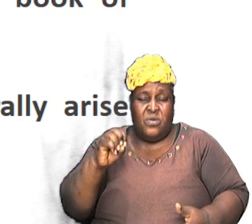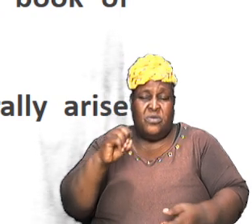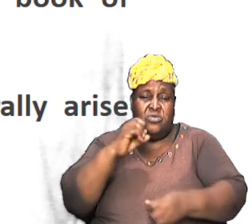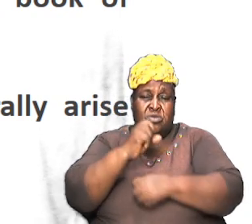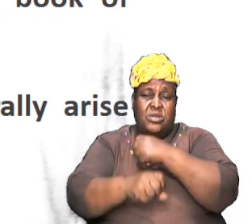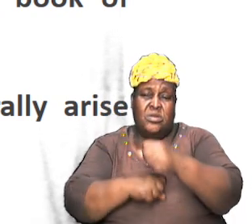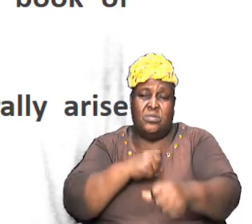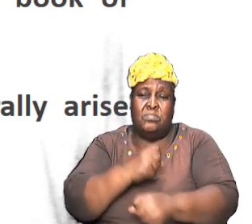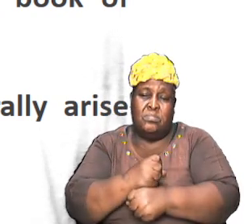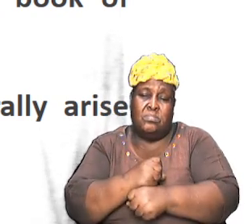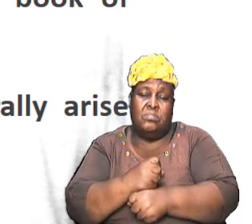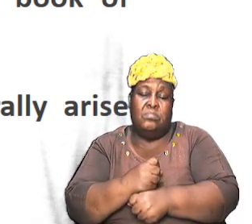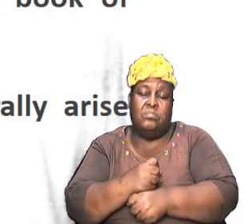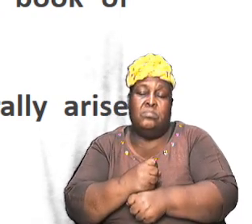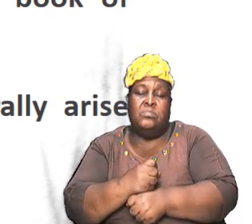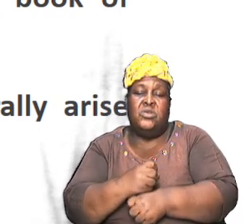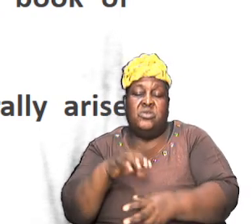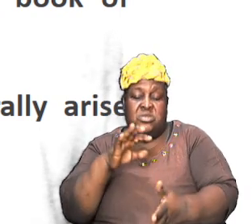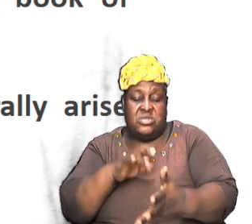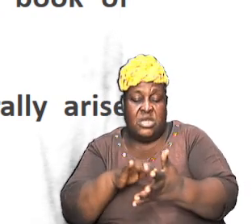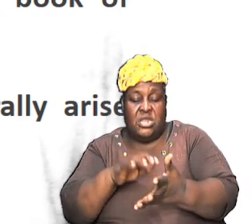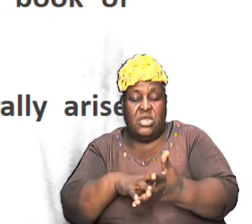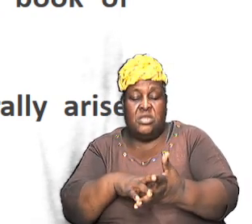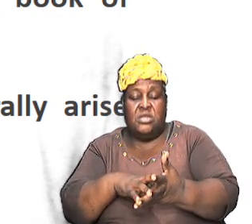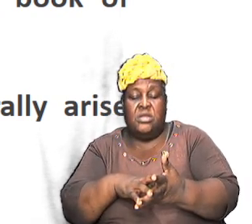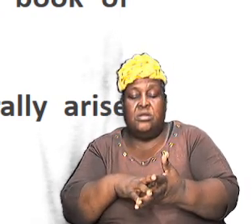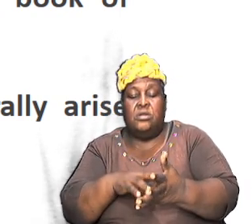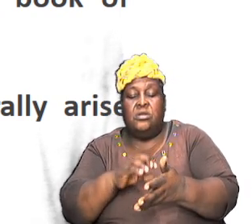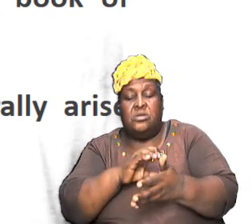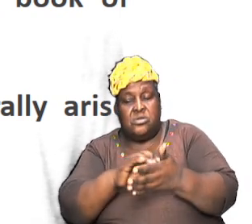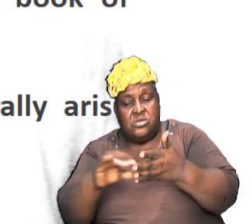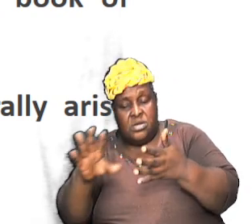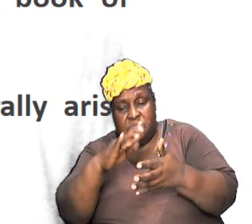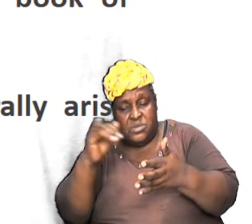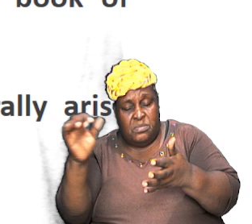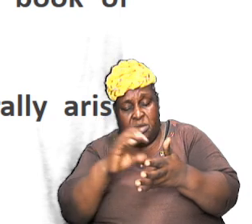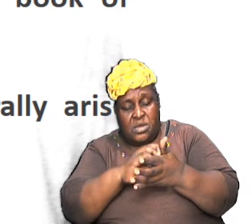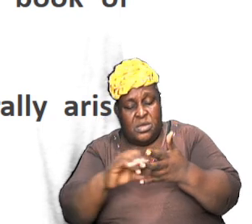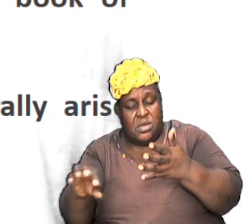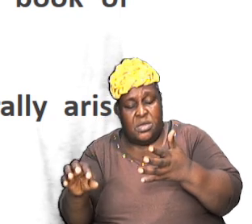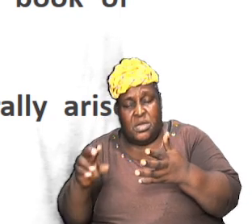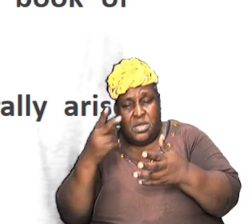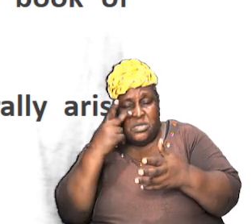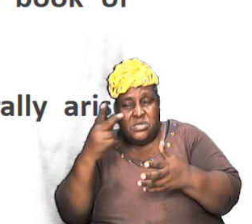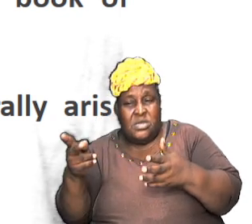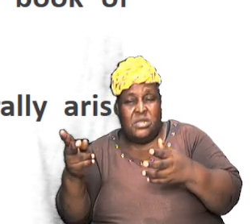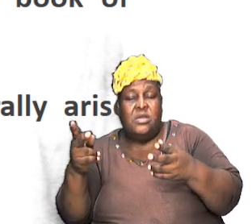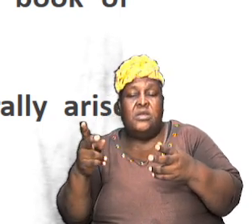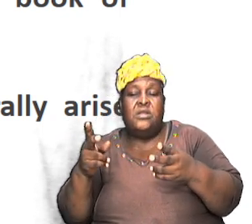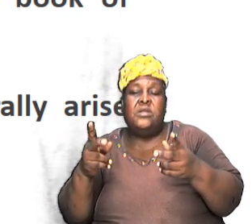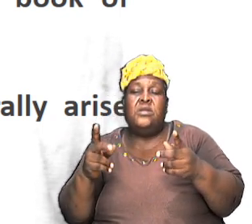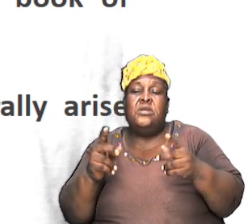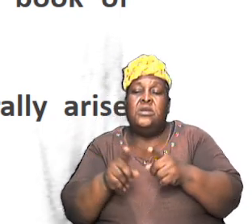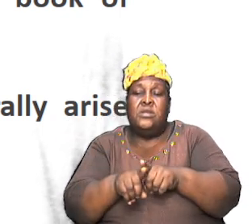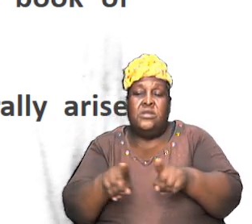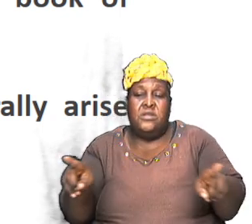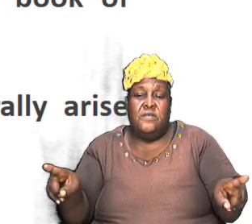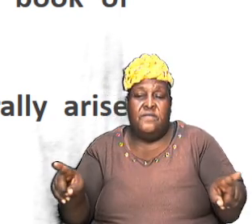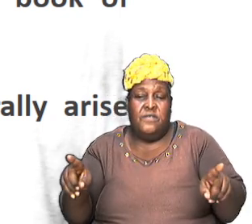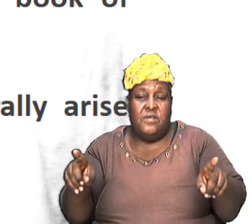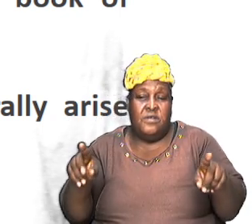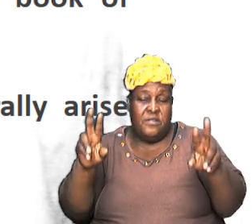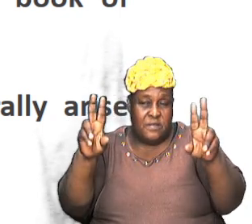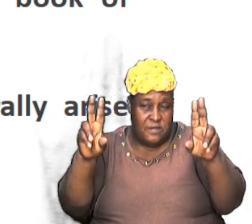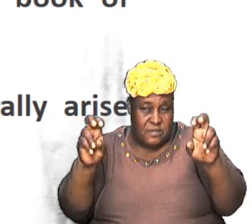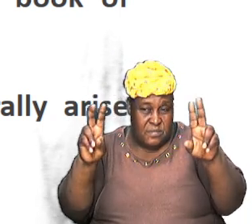and break it down chapter by chapter or merging a few chapters and you see the themes then we kind of start to appreciate